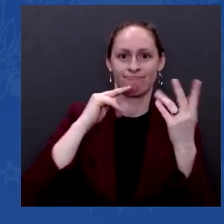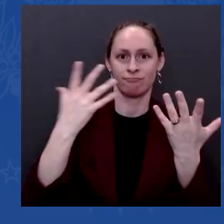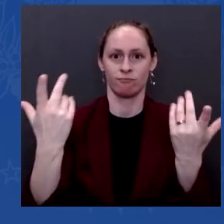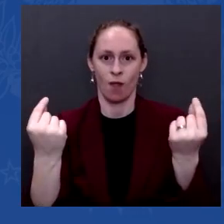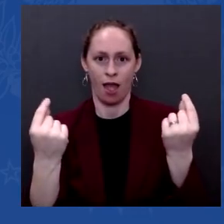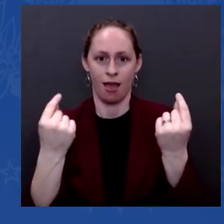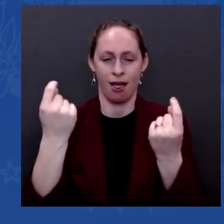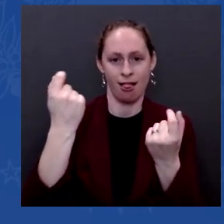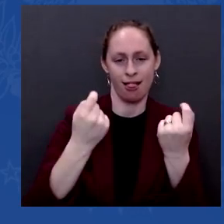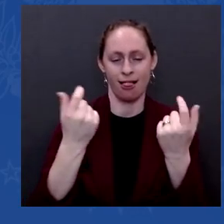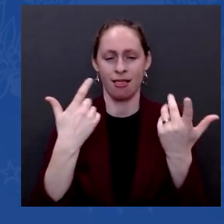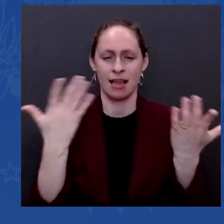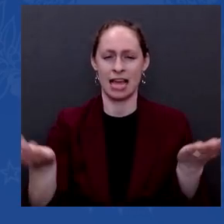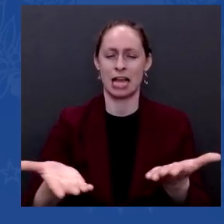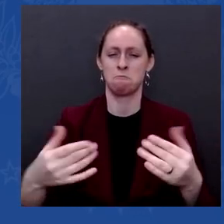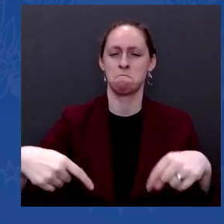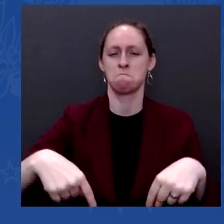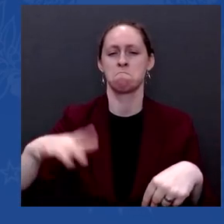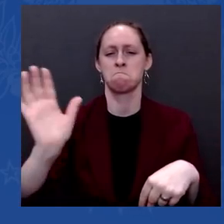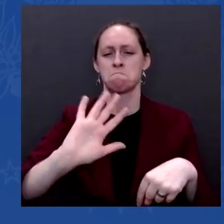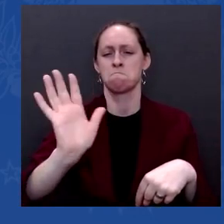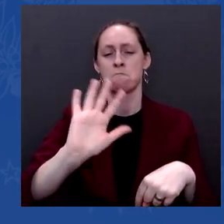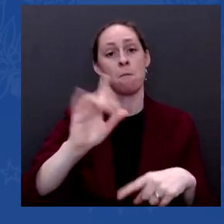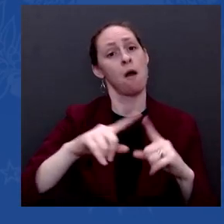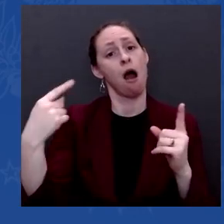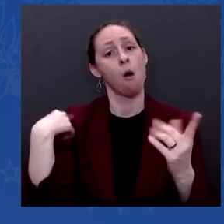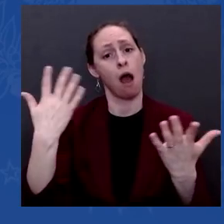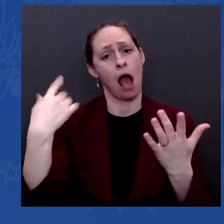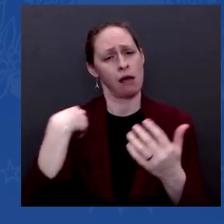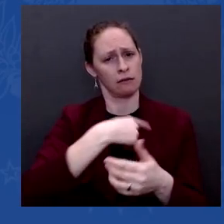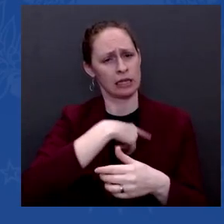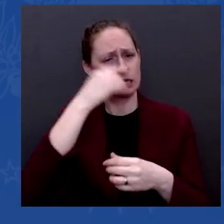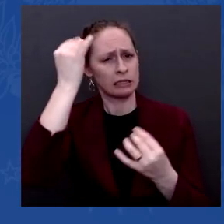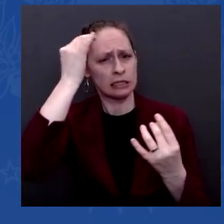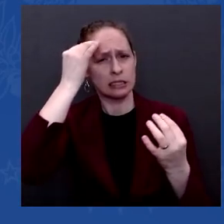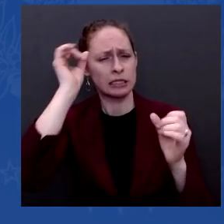package up, get as much as we can now and come back and fight for the rest later.